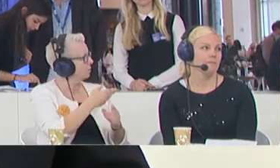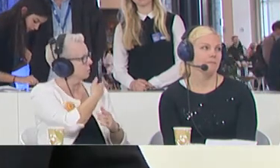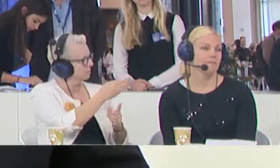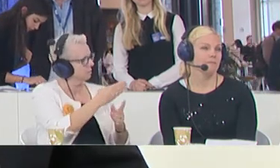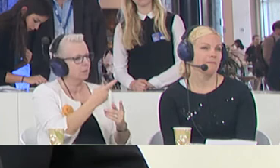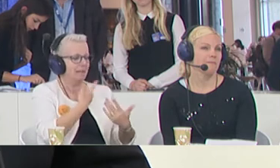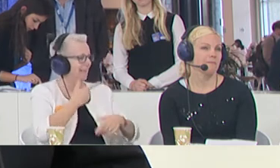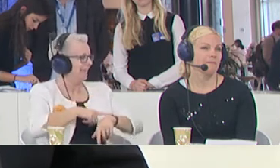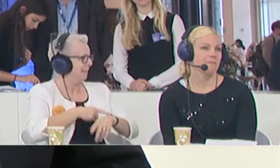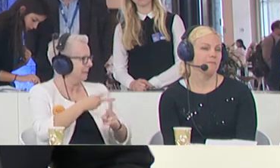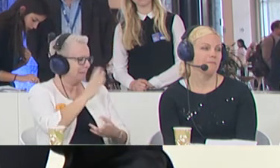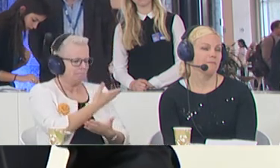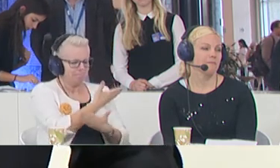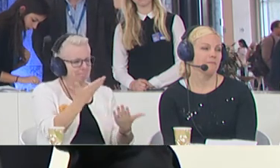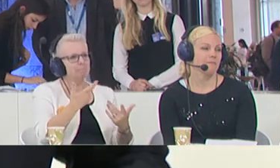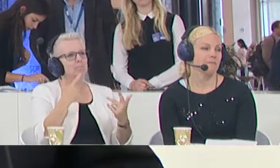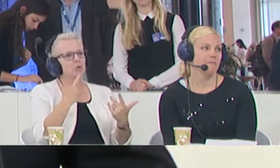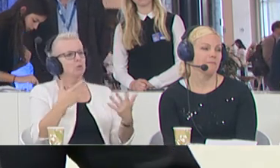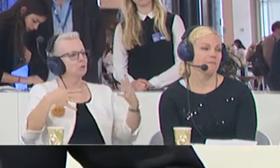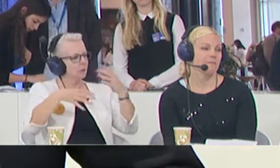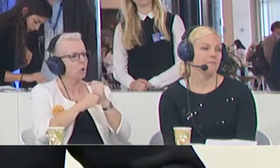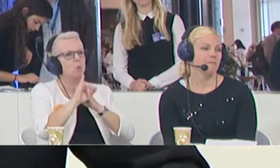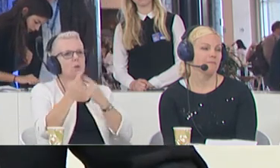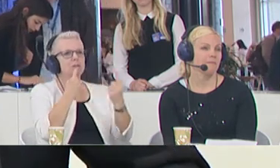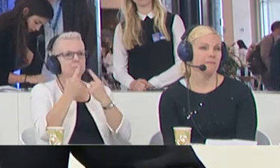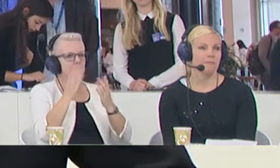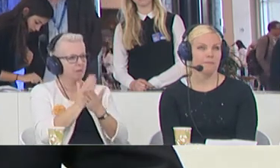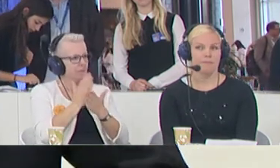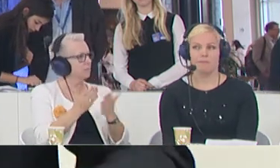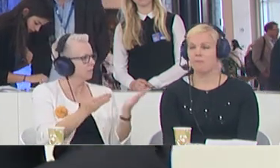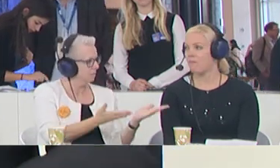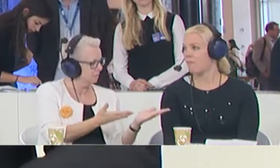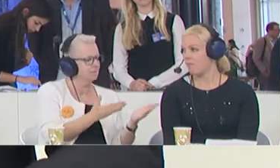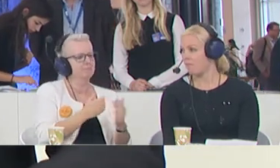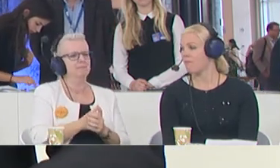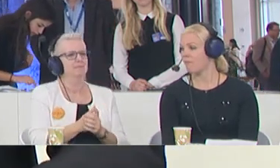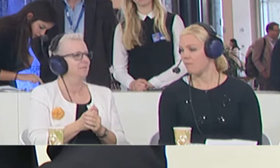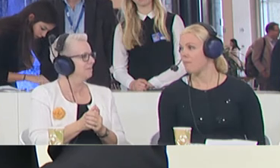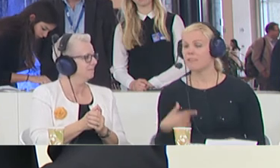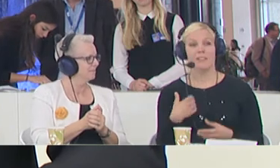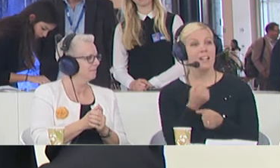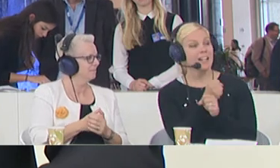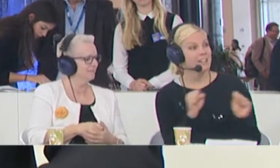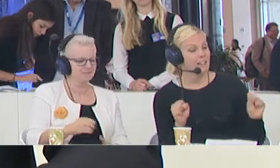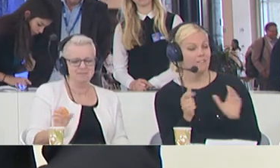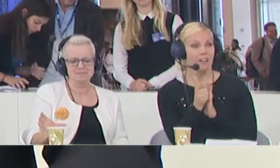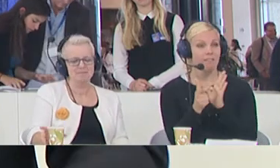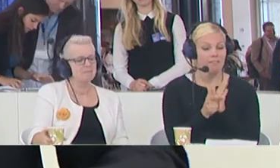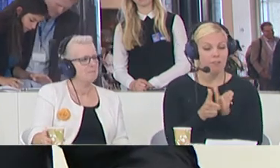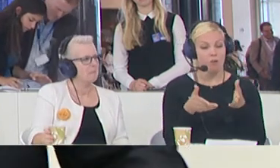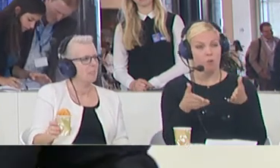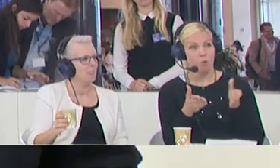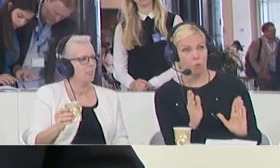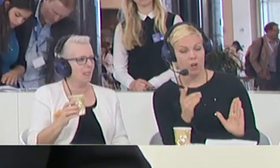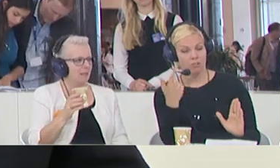we're out of time now as well. So let's just do a wrap-up of the summary of what we discussed today. Safe and legal ways for Europe must be addressed. We